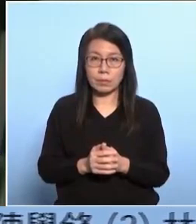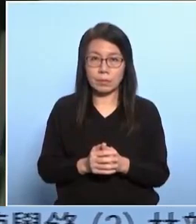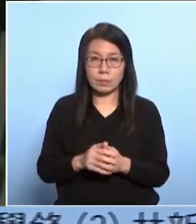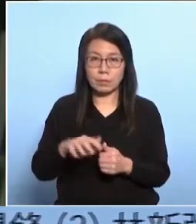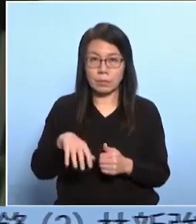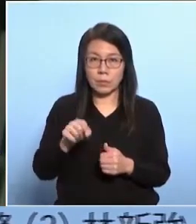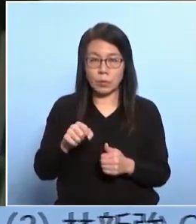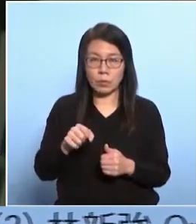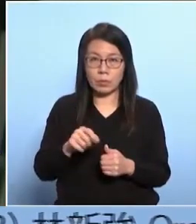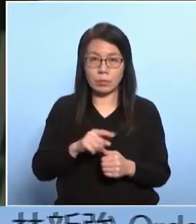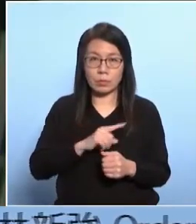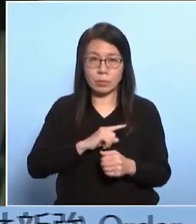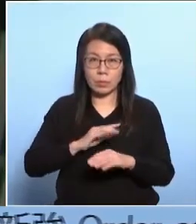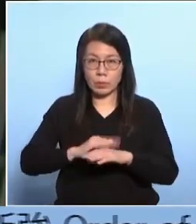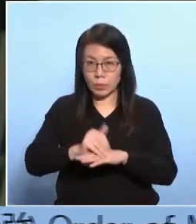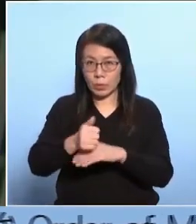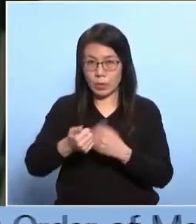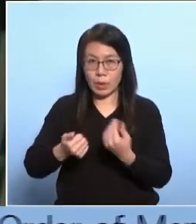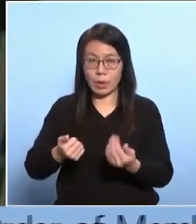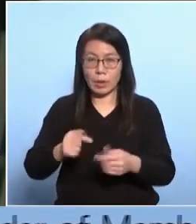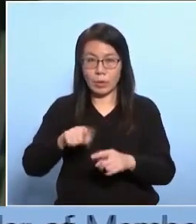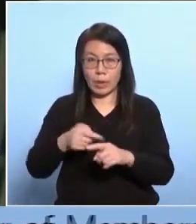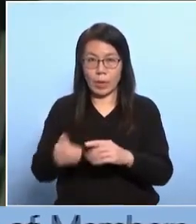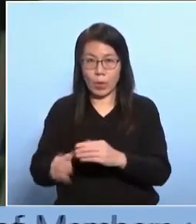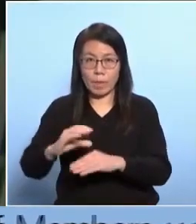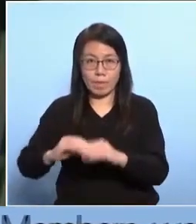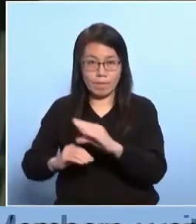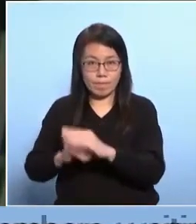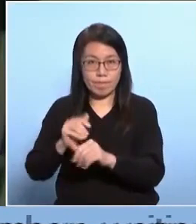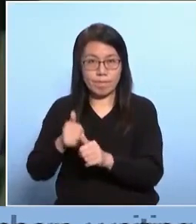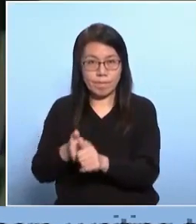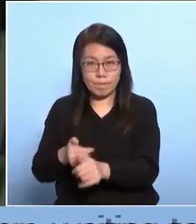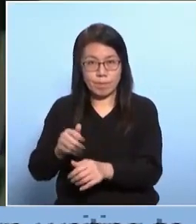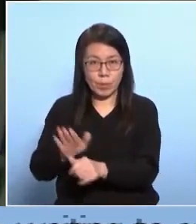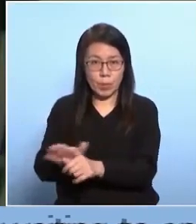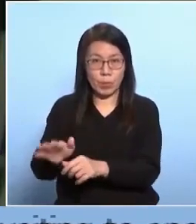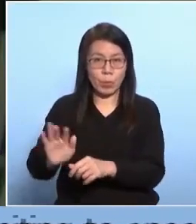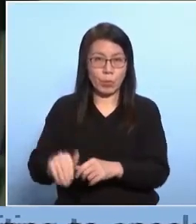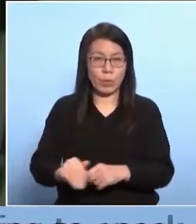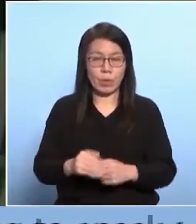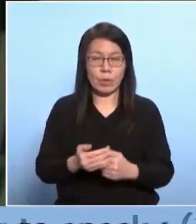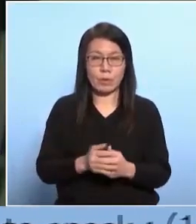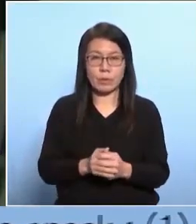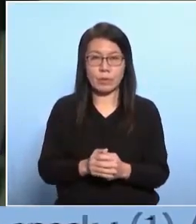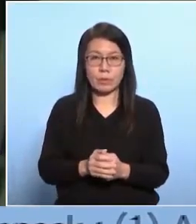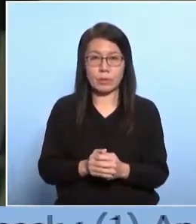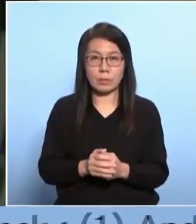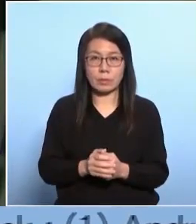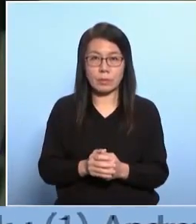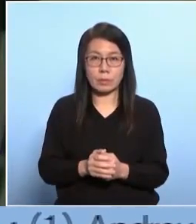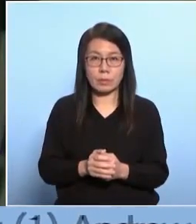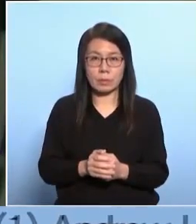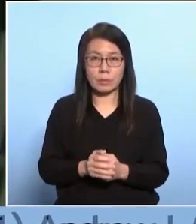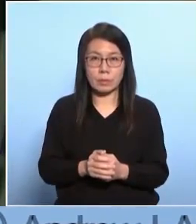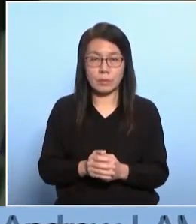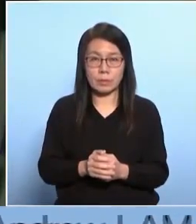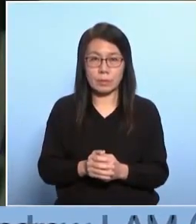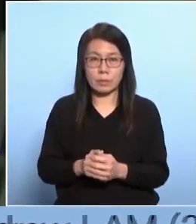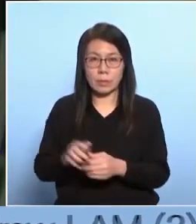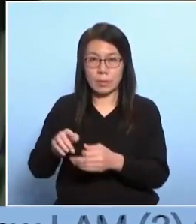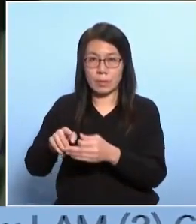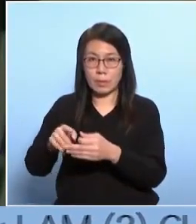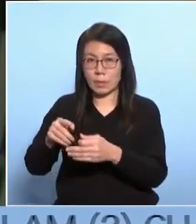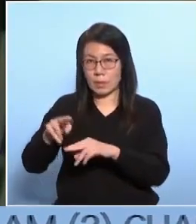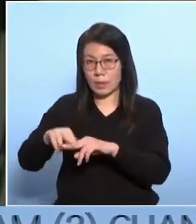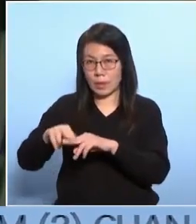of the Greater Bay Area, aligning with the high-quality development objectives referenced by Premier Li Chiang in his government work